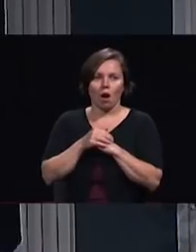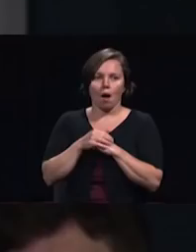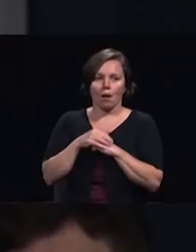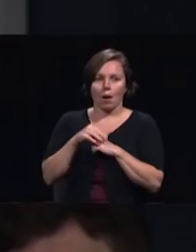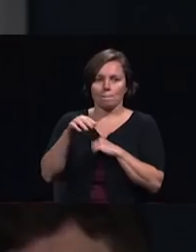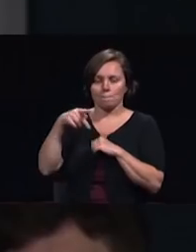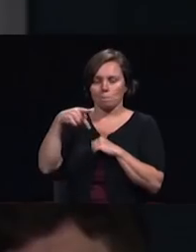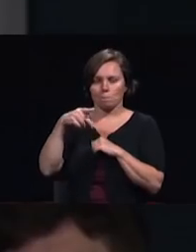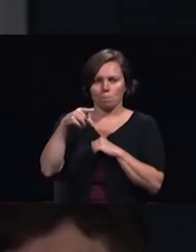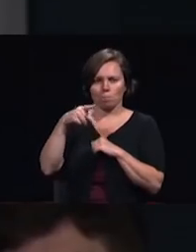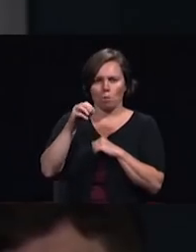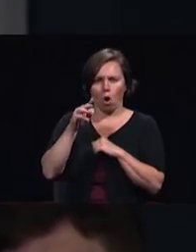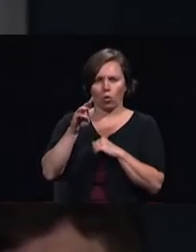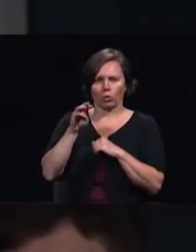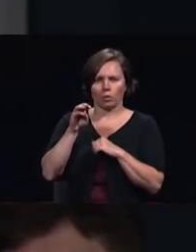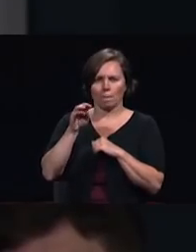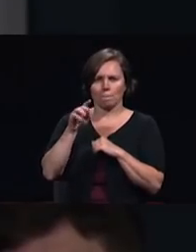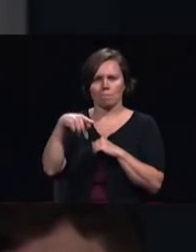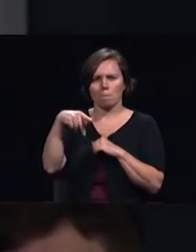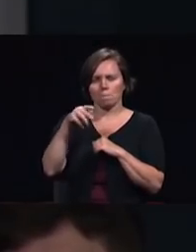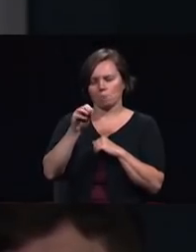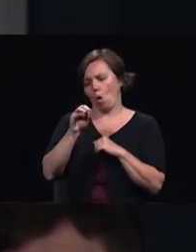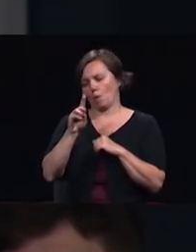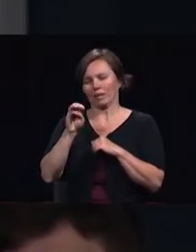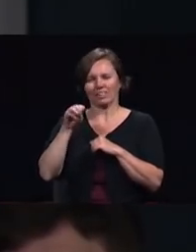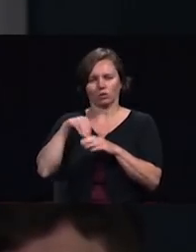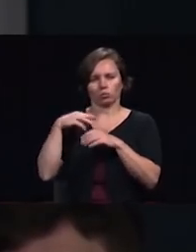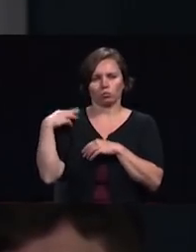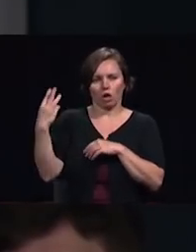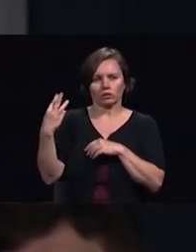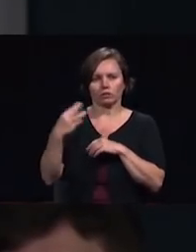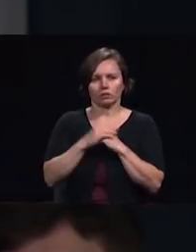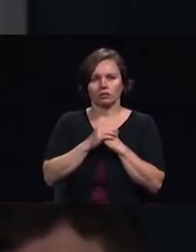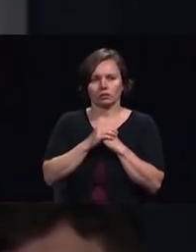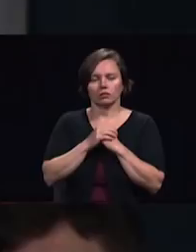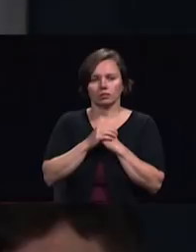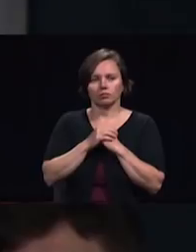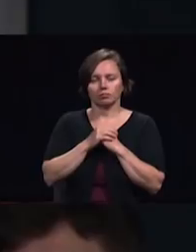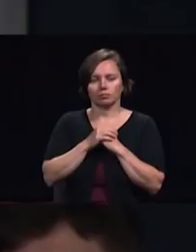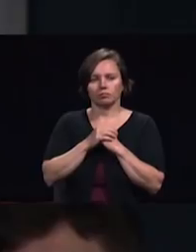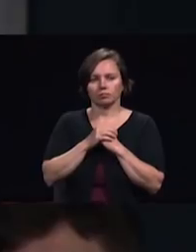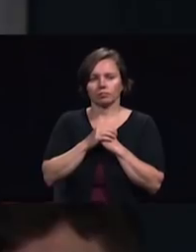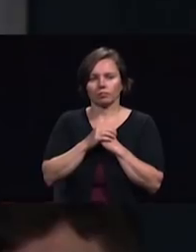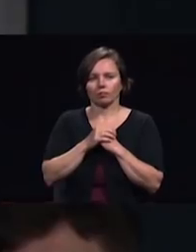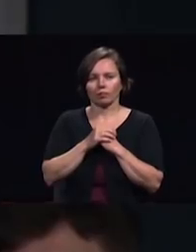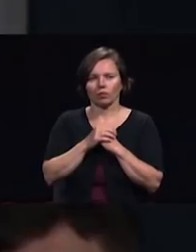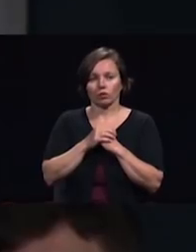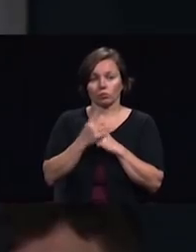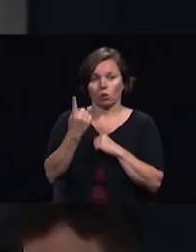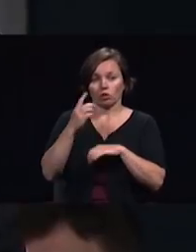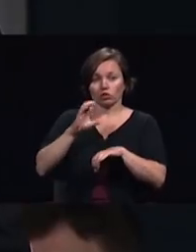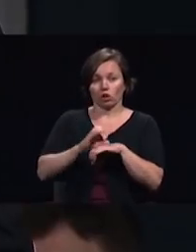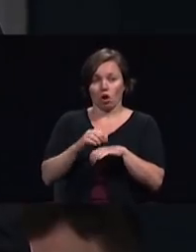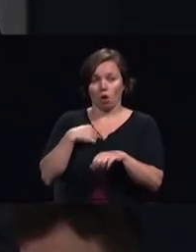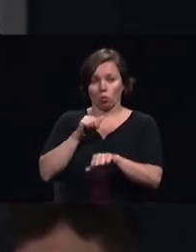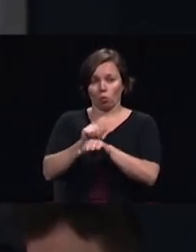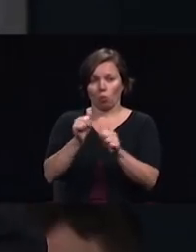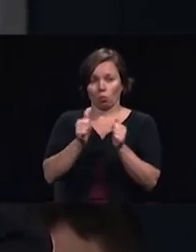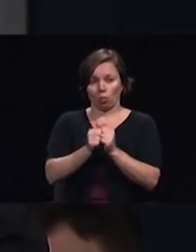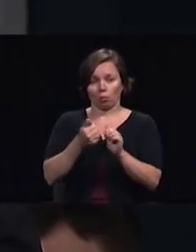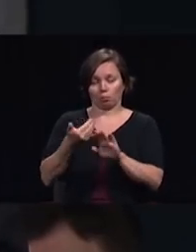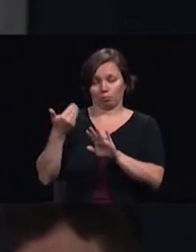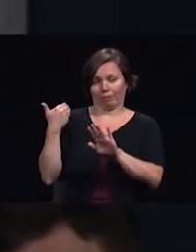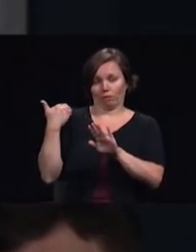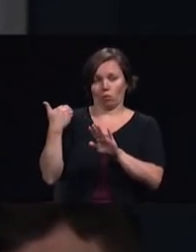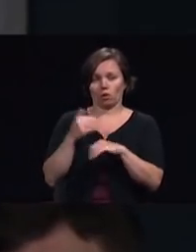my physicians who I mentored as a church planter he is stepping away from his medical practice Dr.